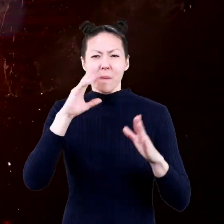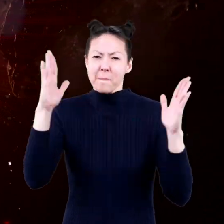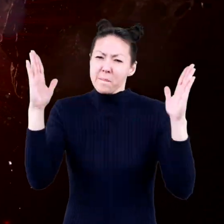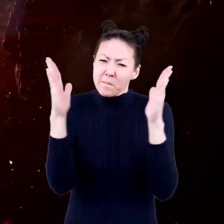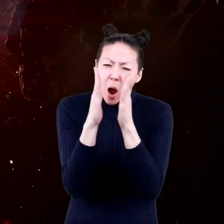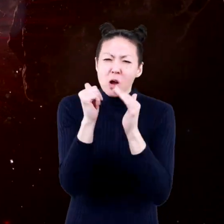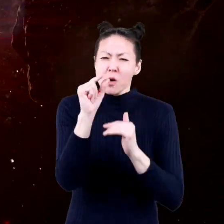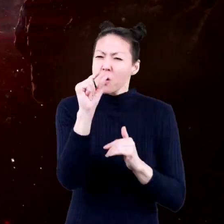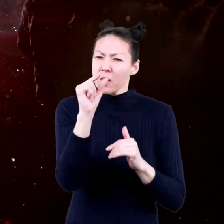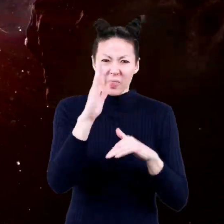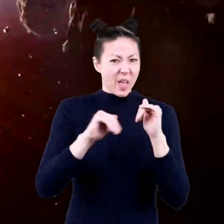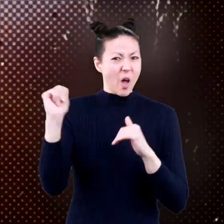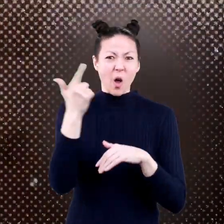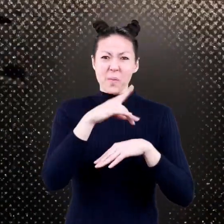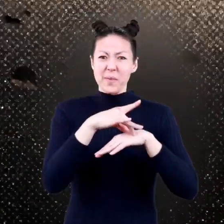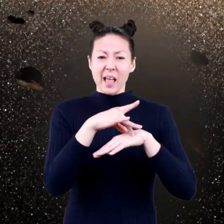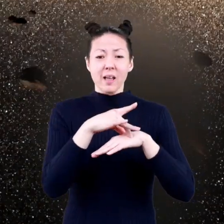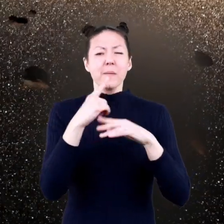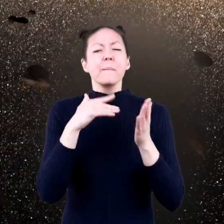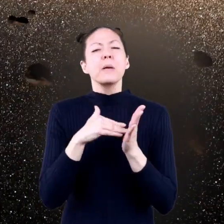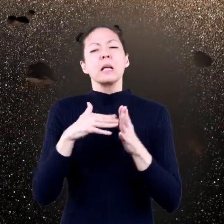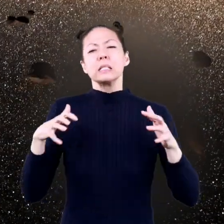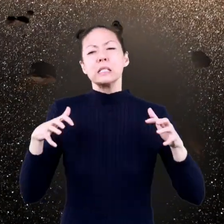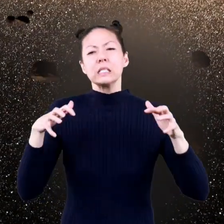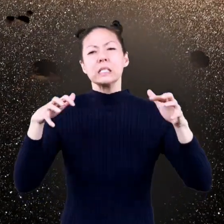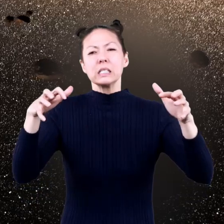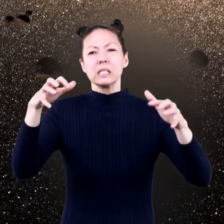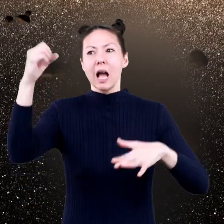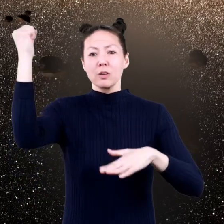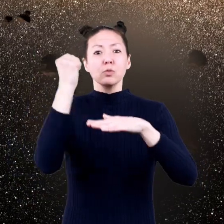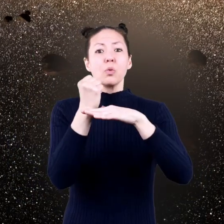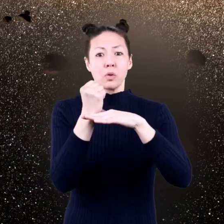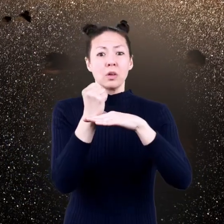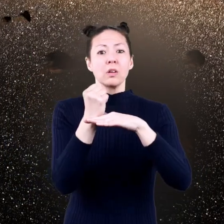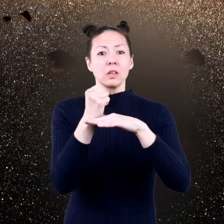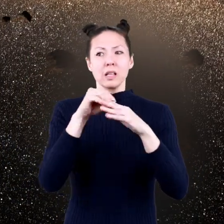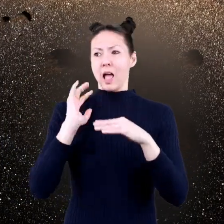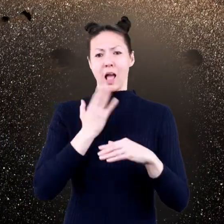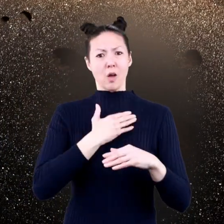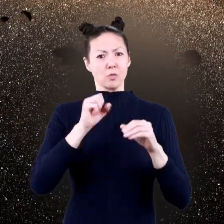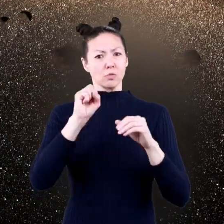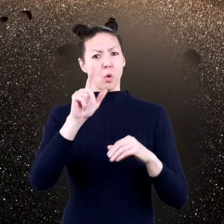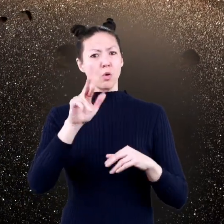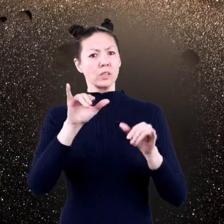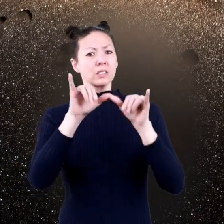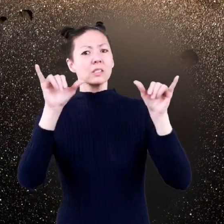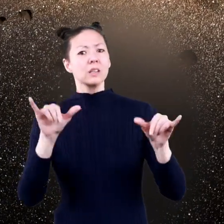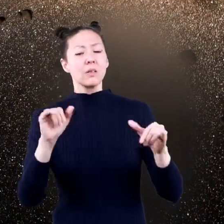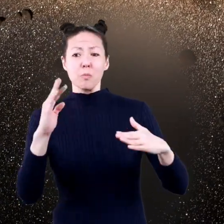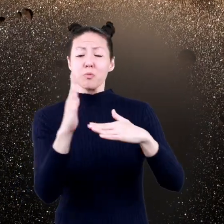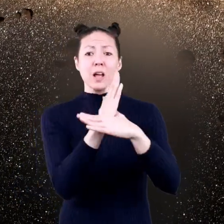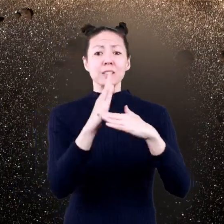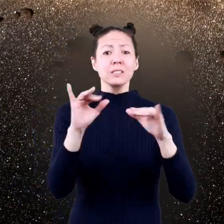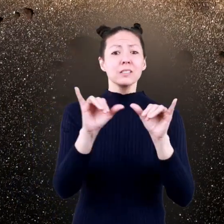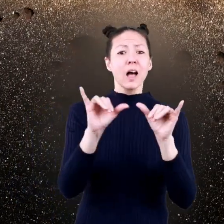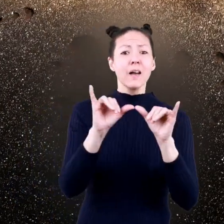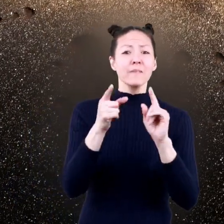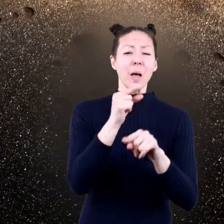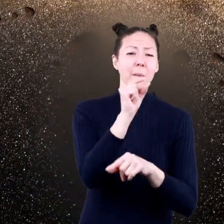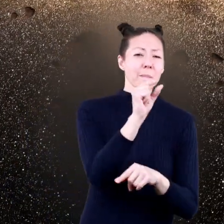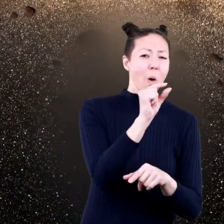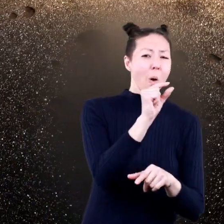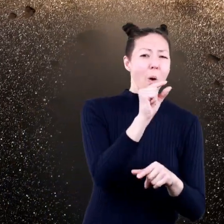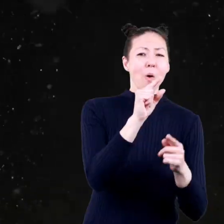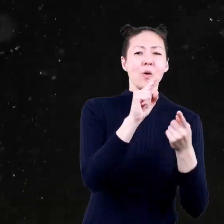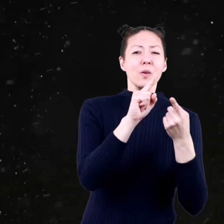smaller than planets. There are millions of asteroids in our solar system. They can range in